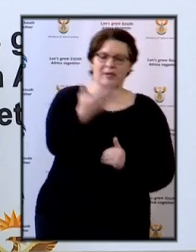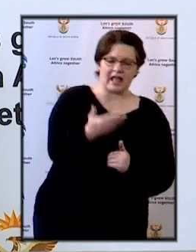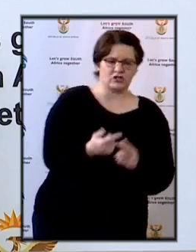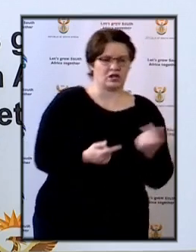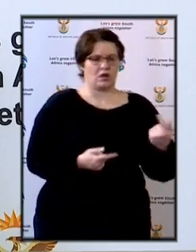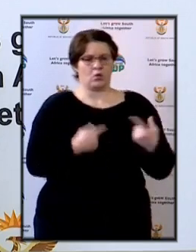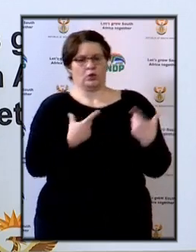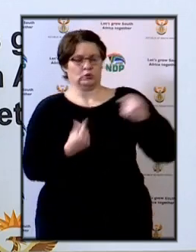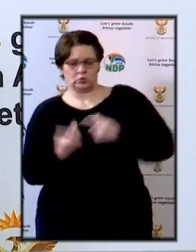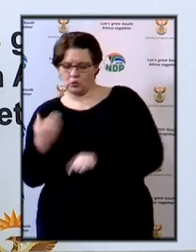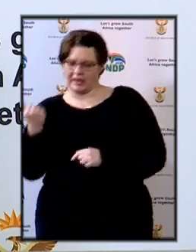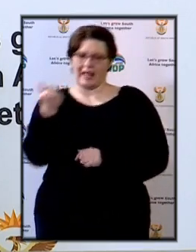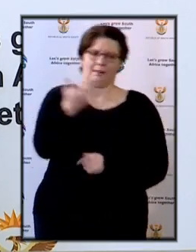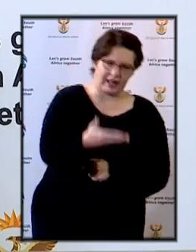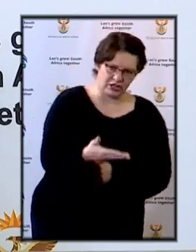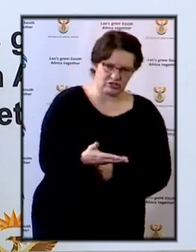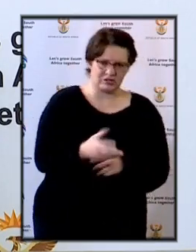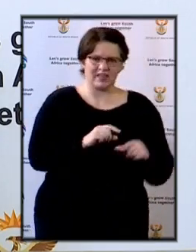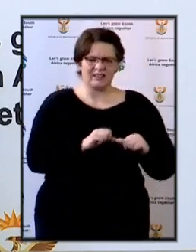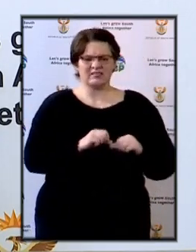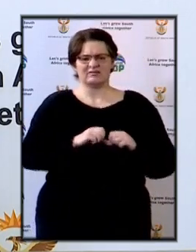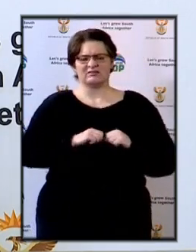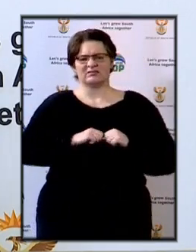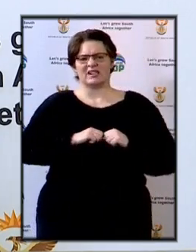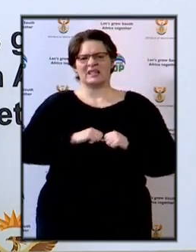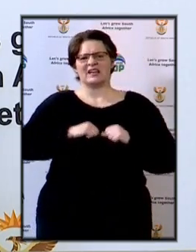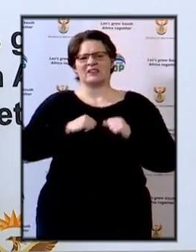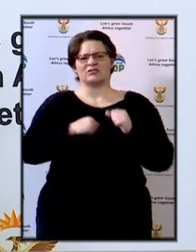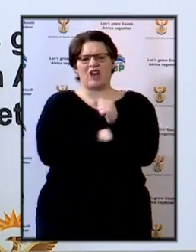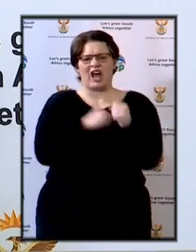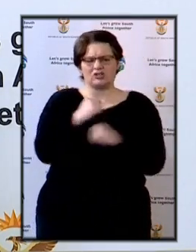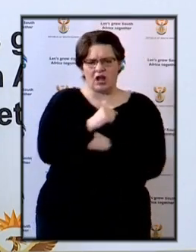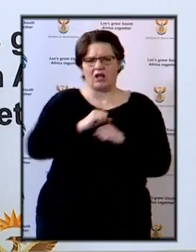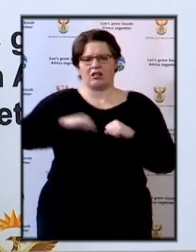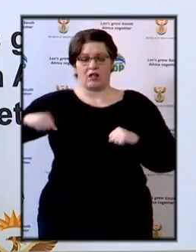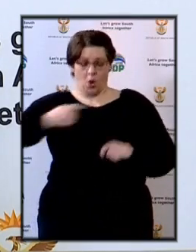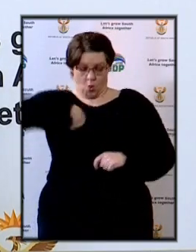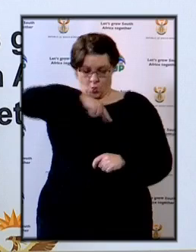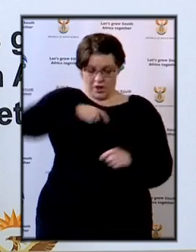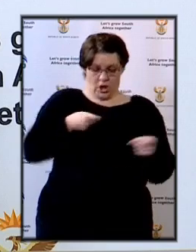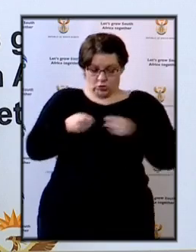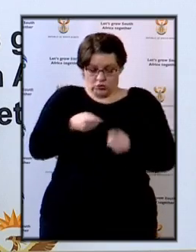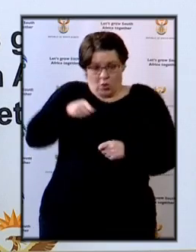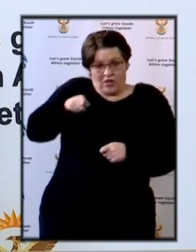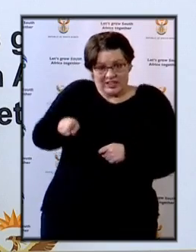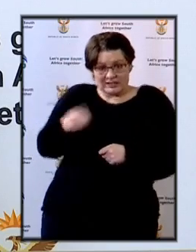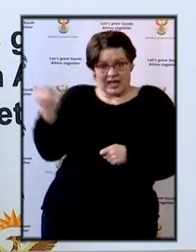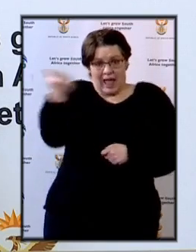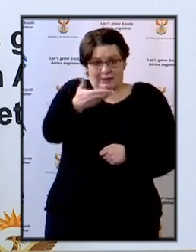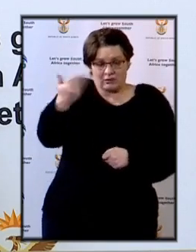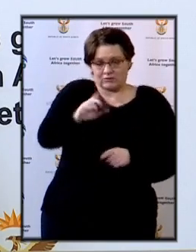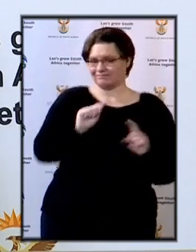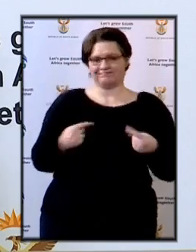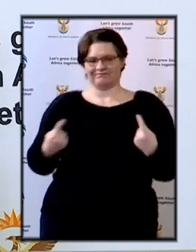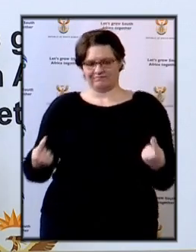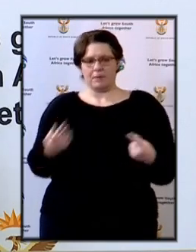applications and so, you know, the prosecution can't really control that. But we have decided that as